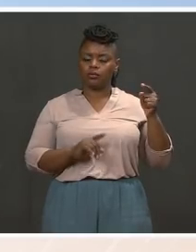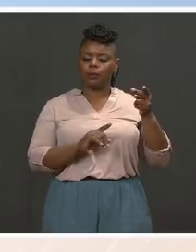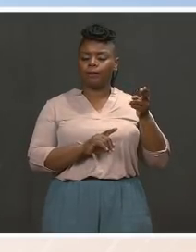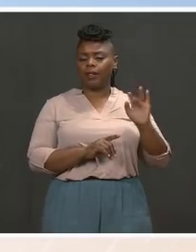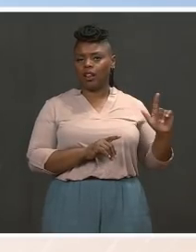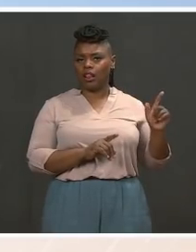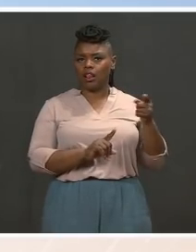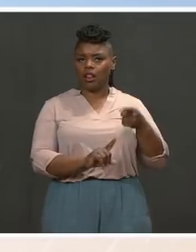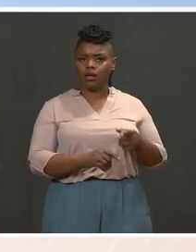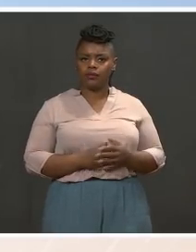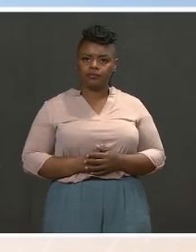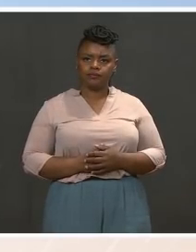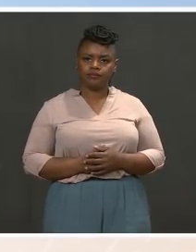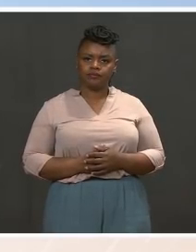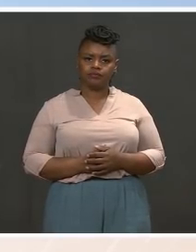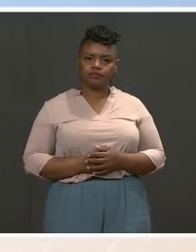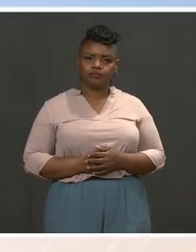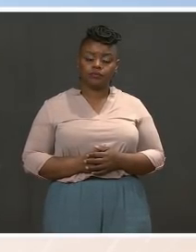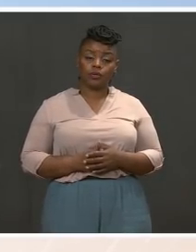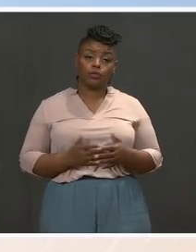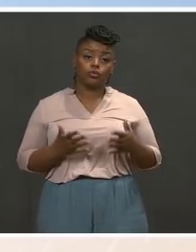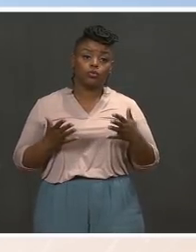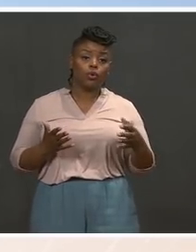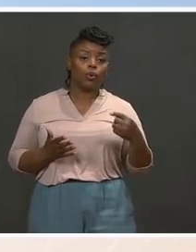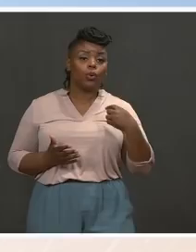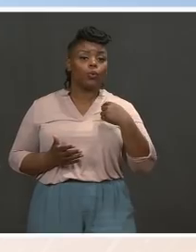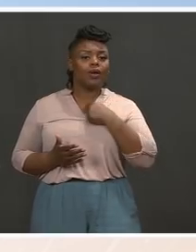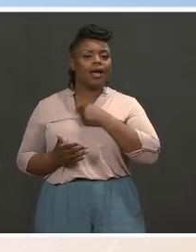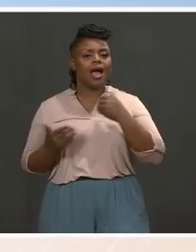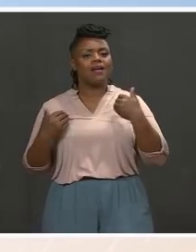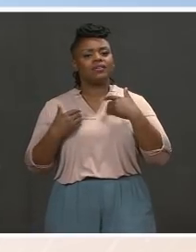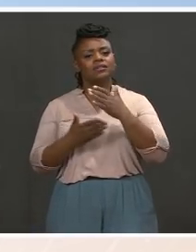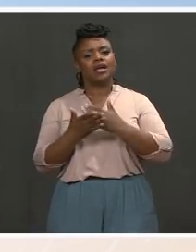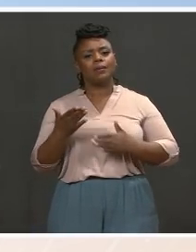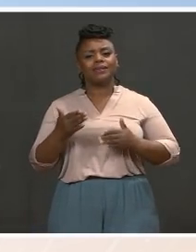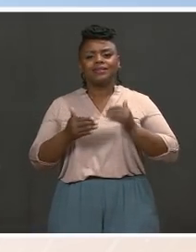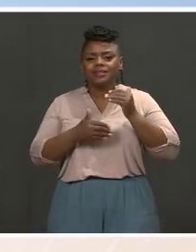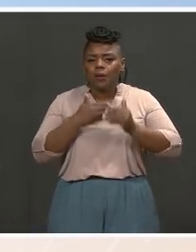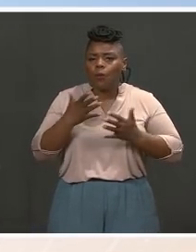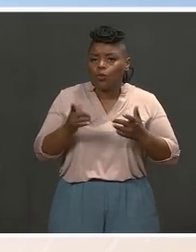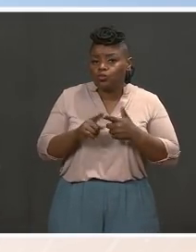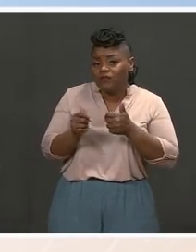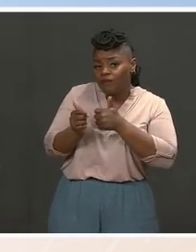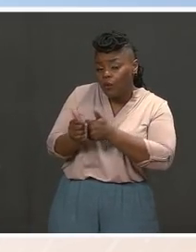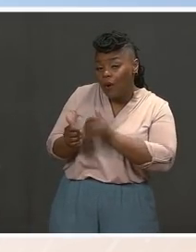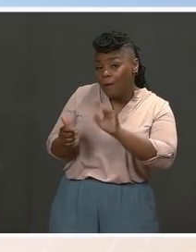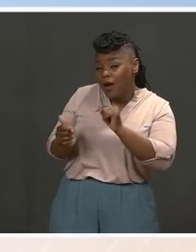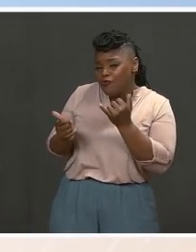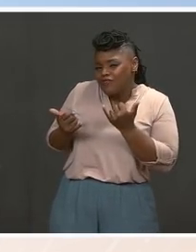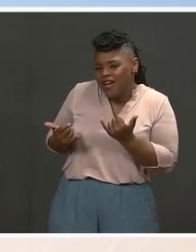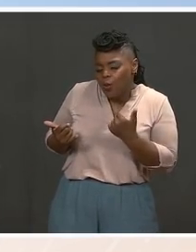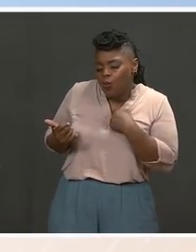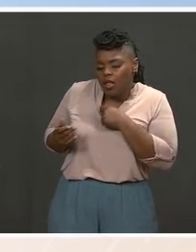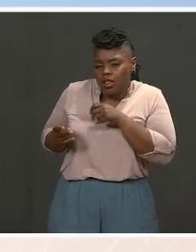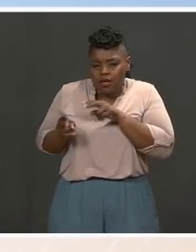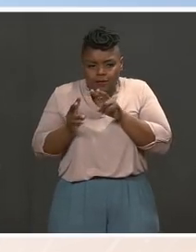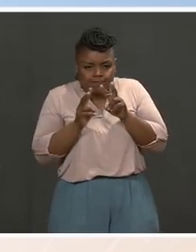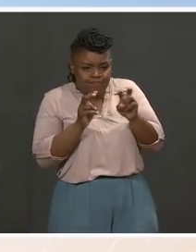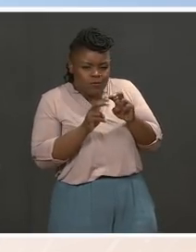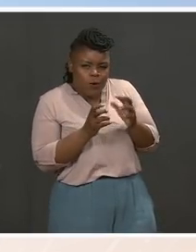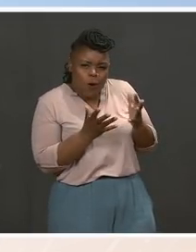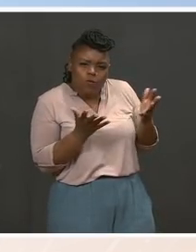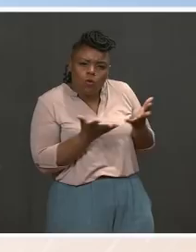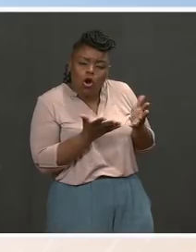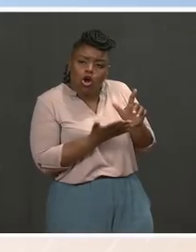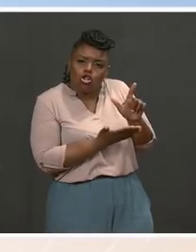there's a range of steps that can be taken to increase gun safety measures. What our team is looking at now is what is the legislation that's out there. Are there any gaps that need